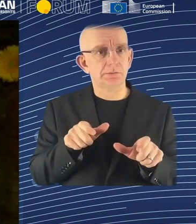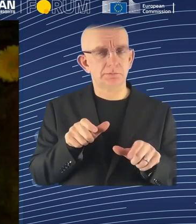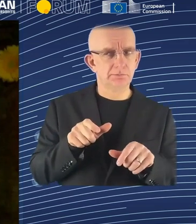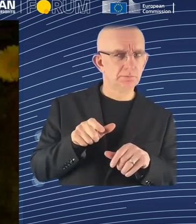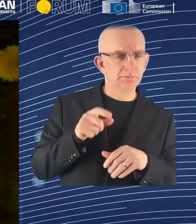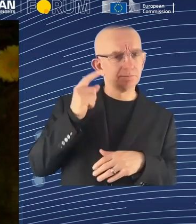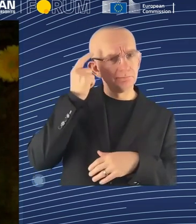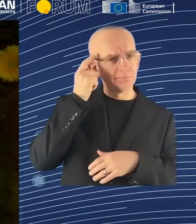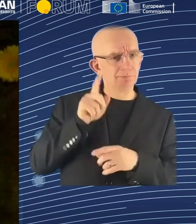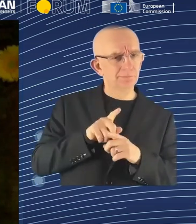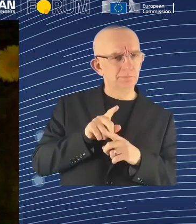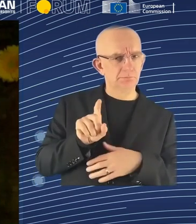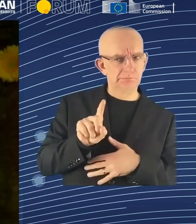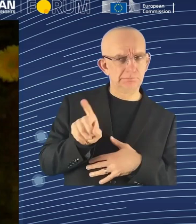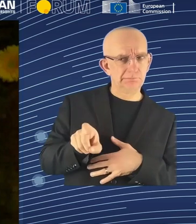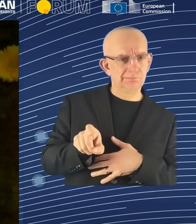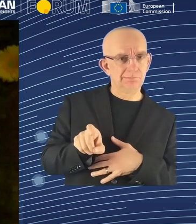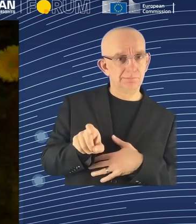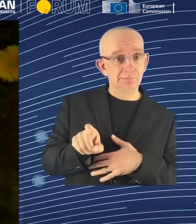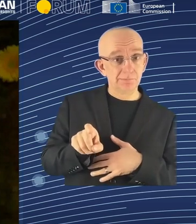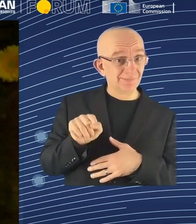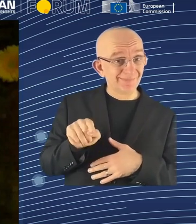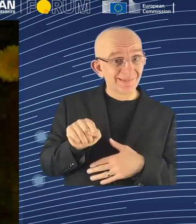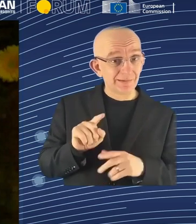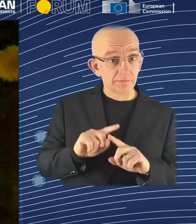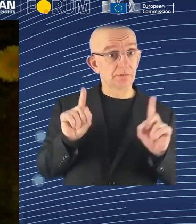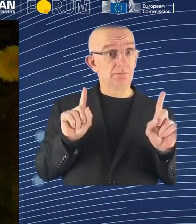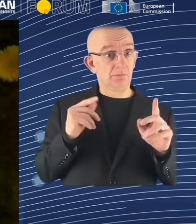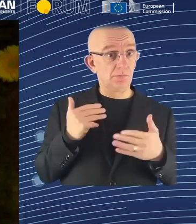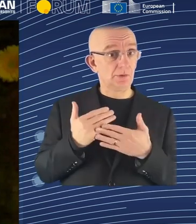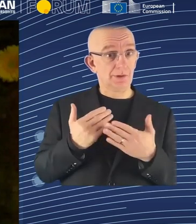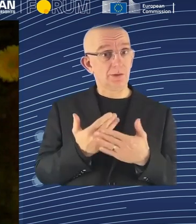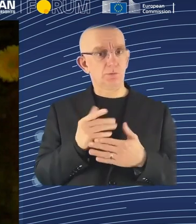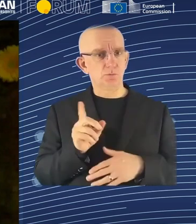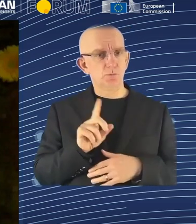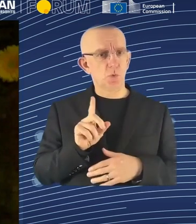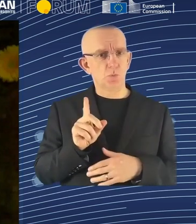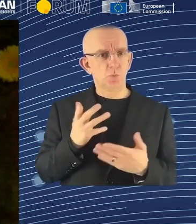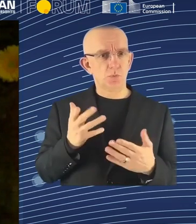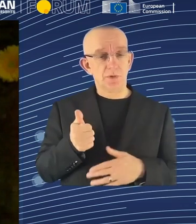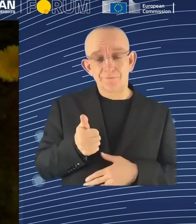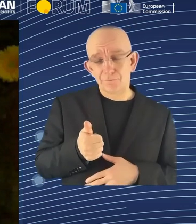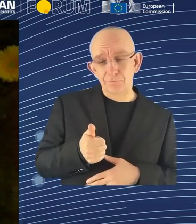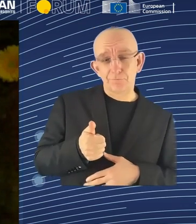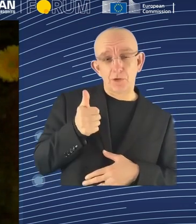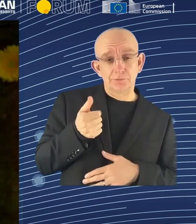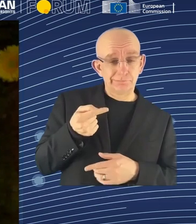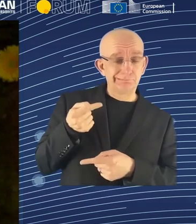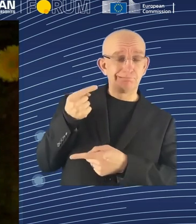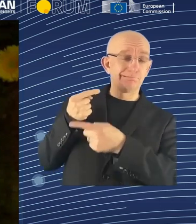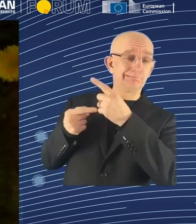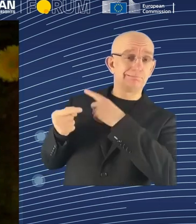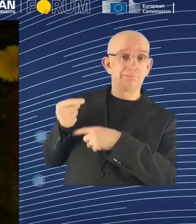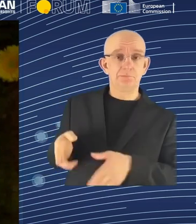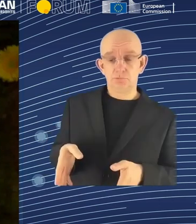emerged in the factories, we have the same debate. Right. But it's very rapid, rapid